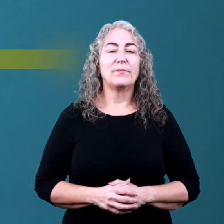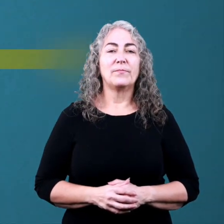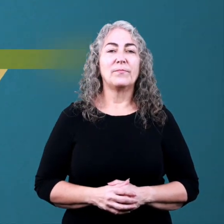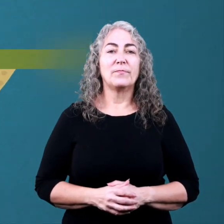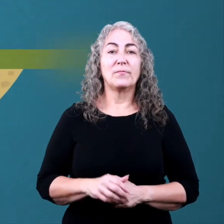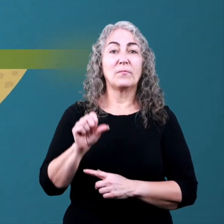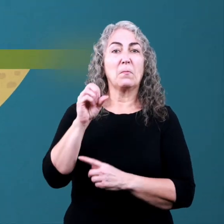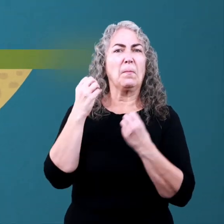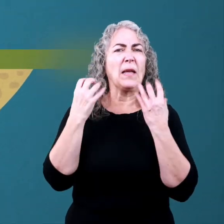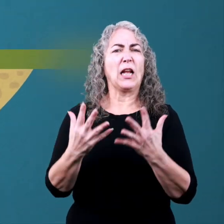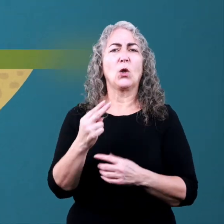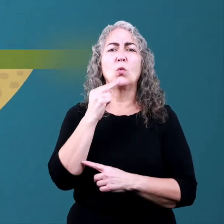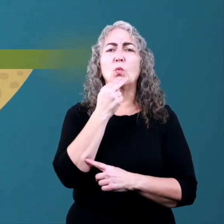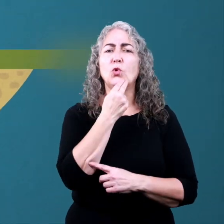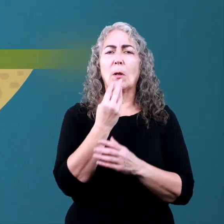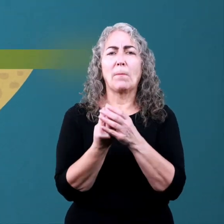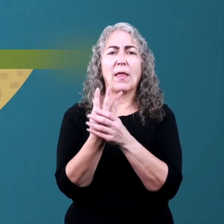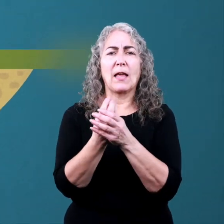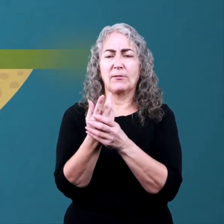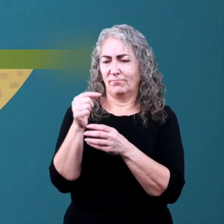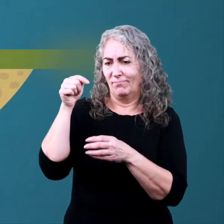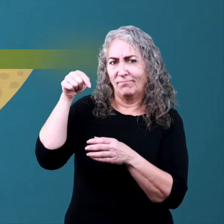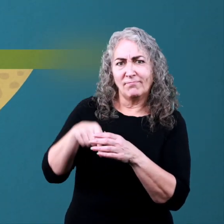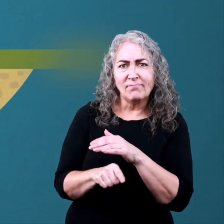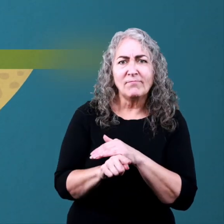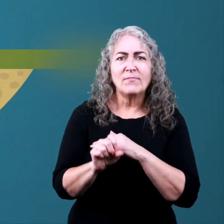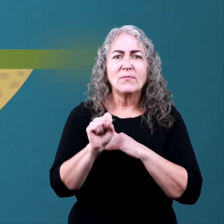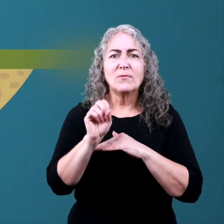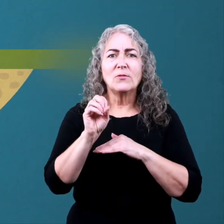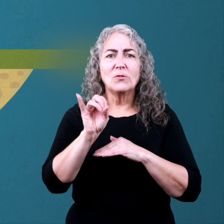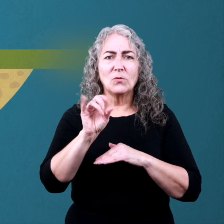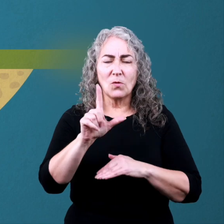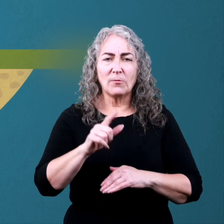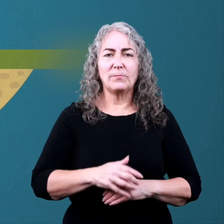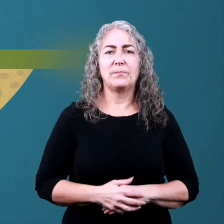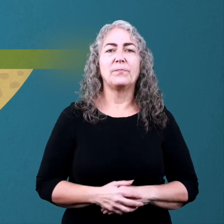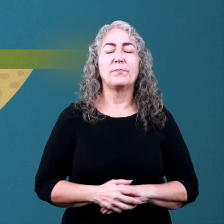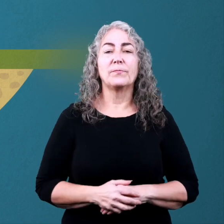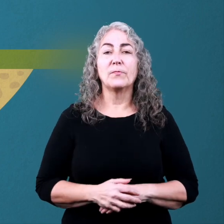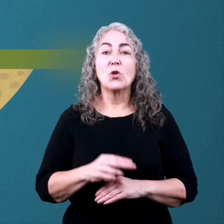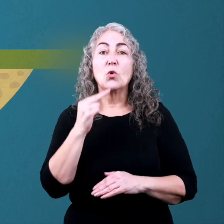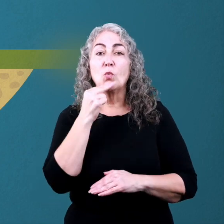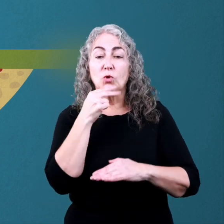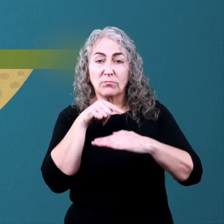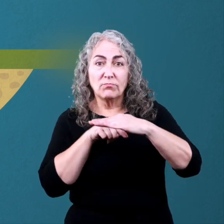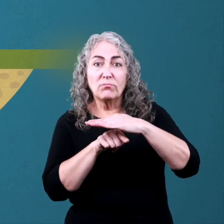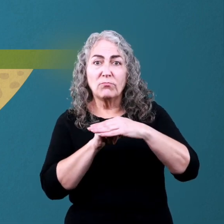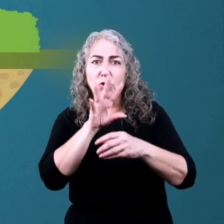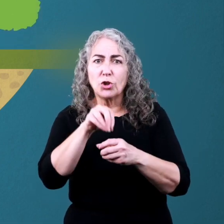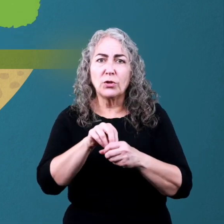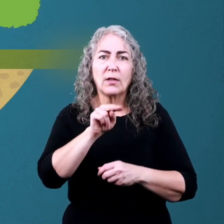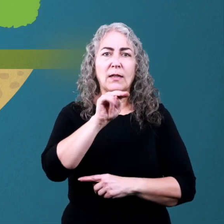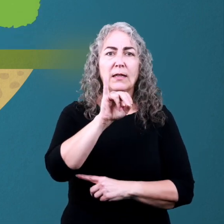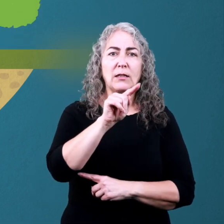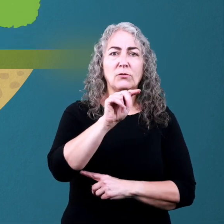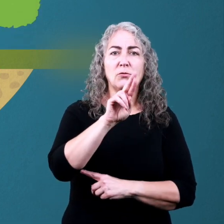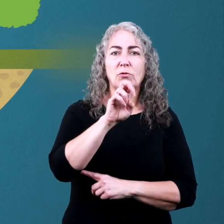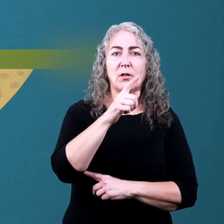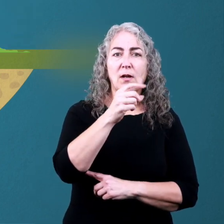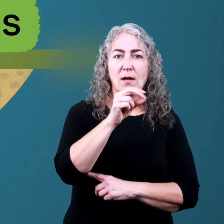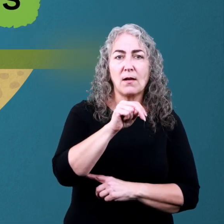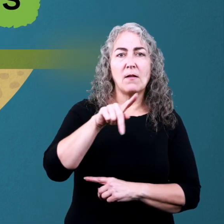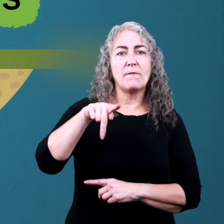Many of the nutrients plants need are found in soil. These nutrients include nitrogen,